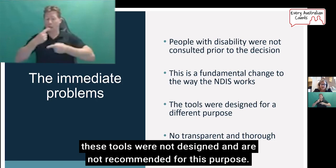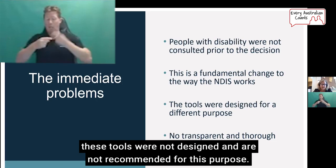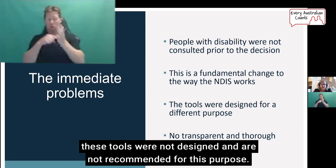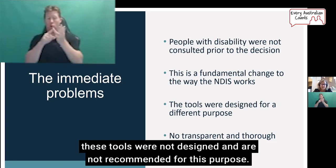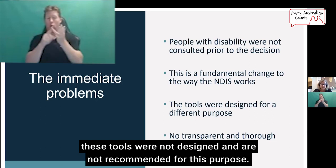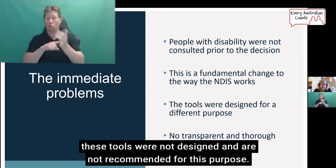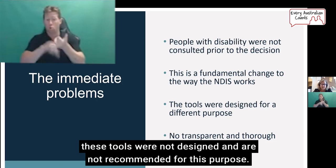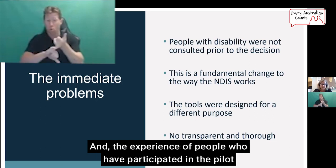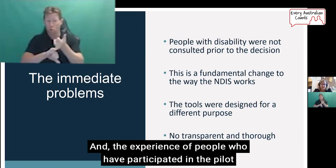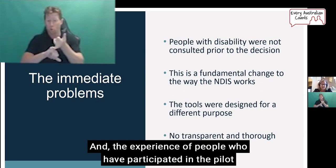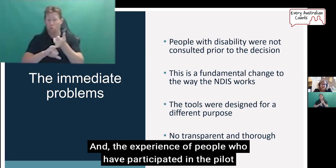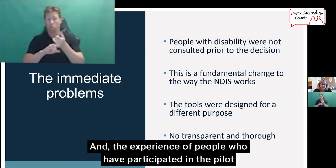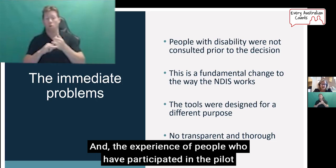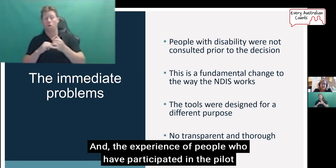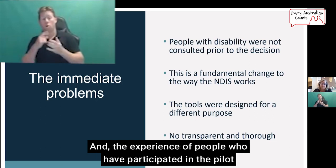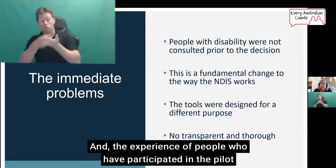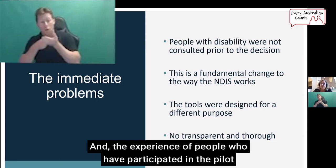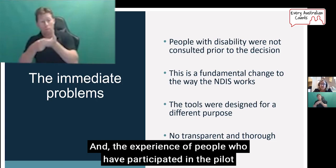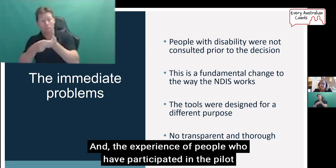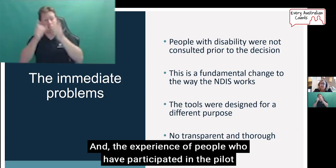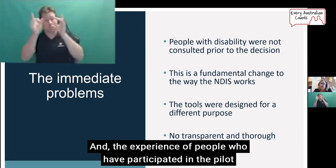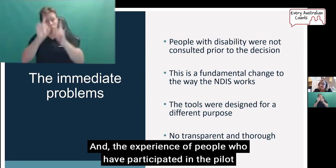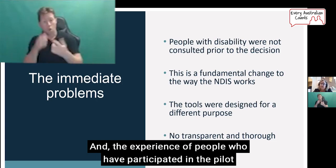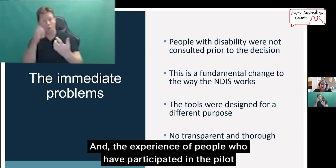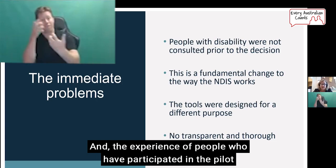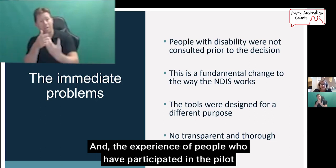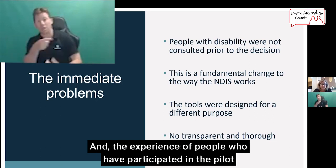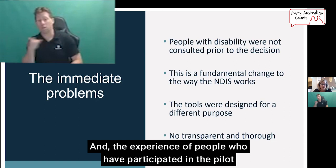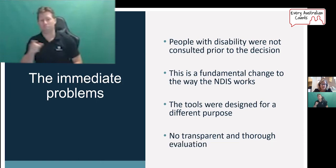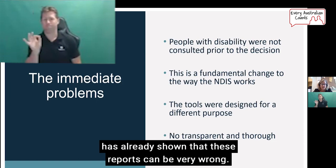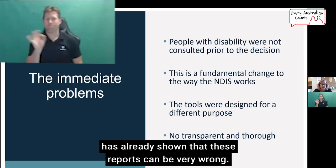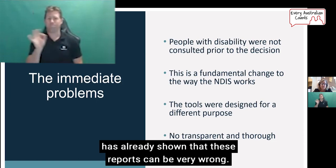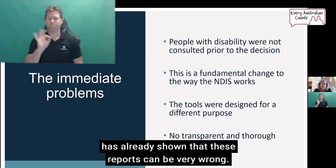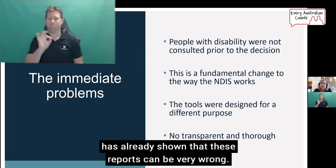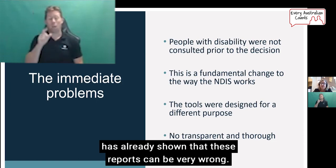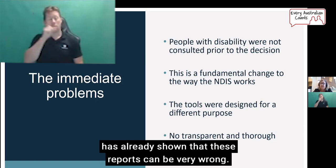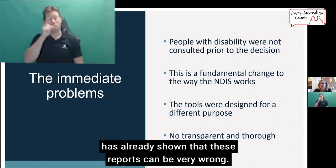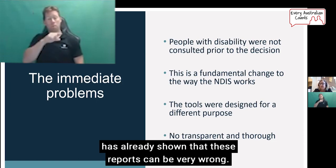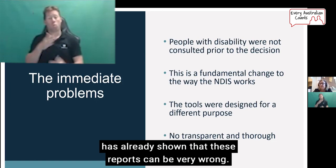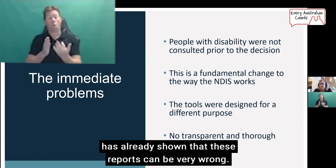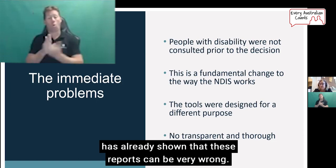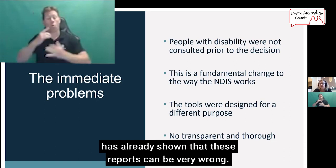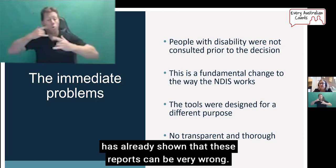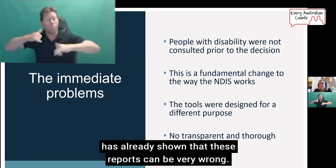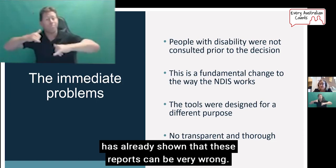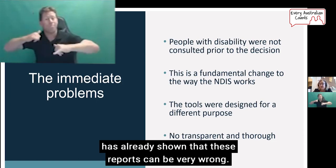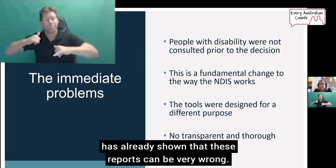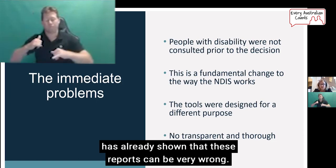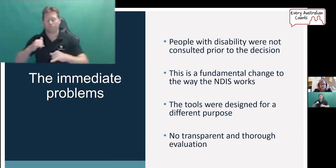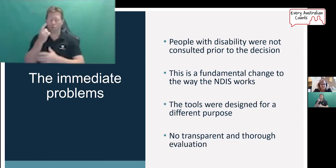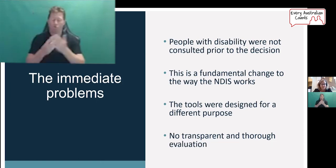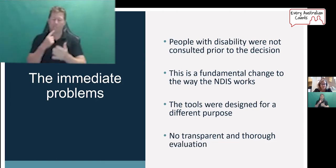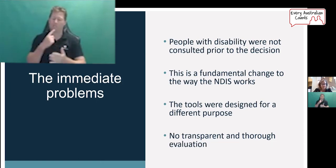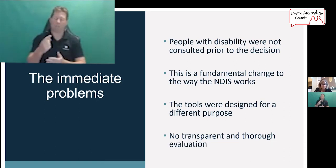recommended for this purpose. And the experience of people who have participated in the pilot has already shown that these reports can be very